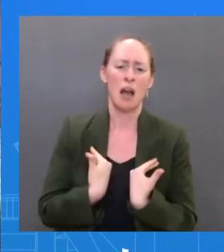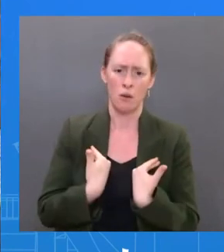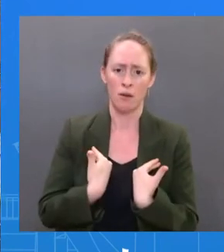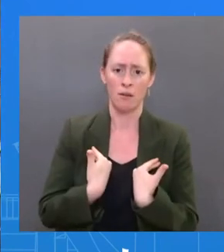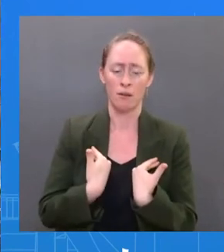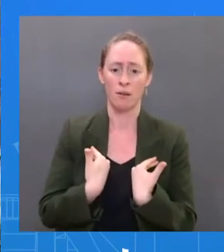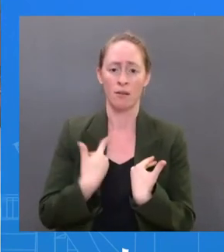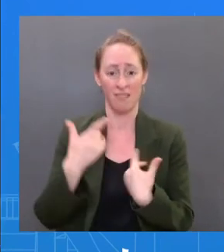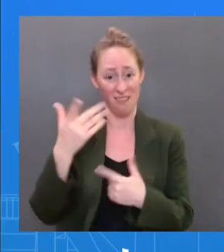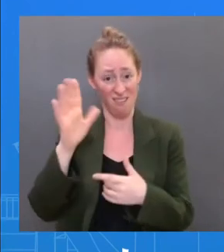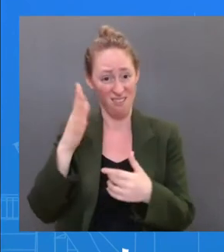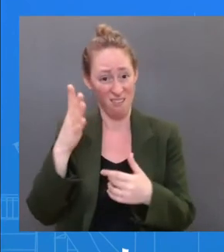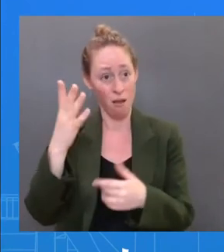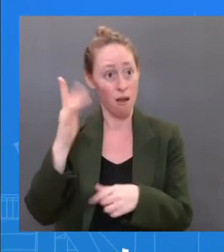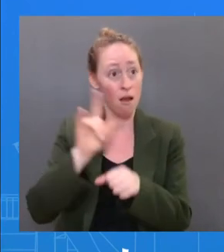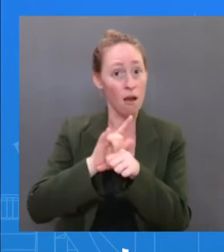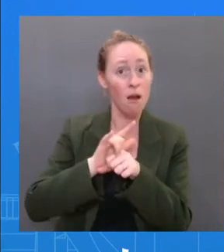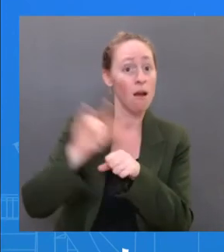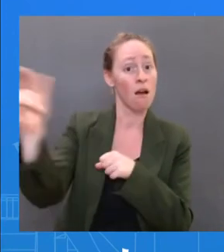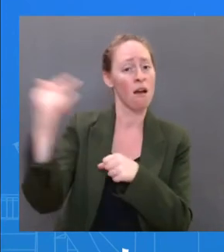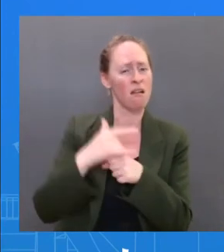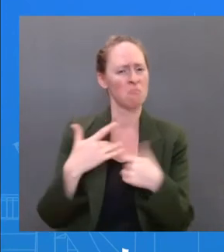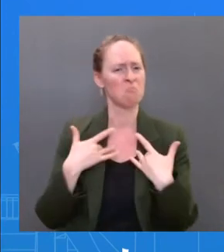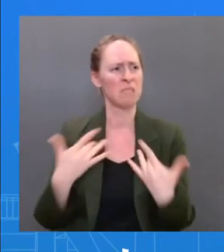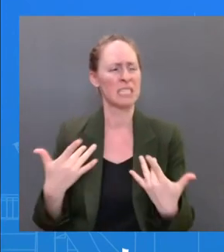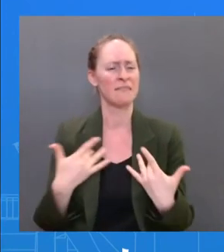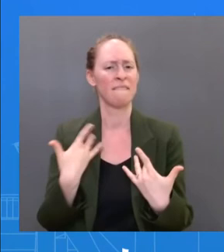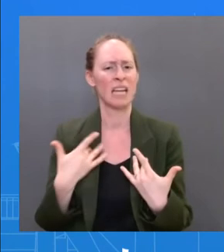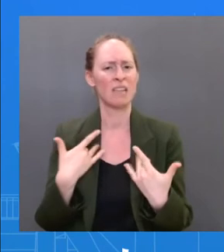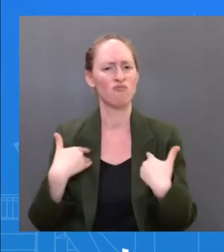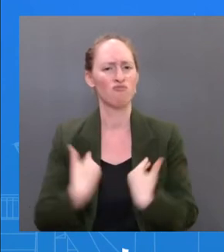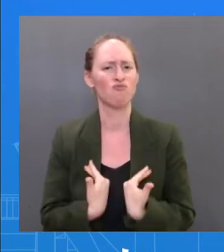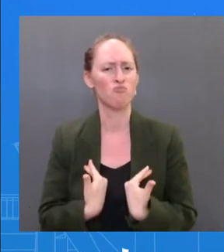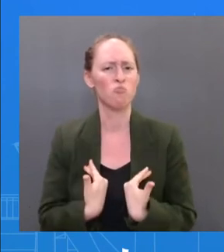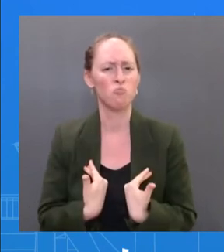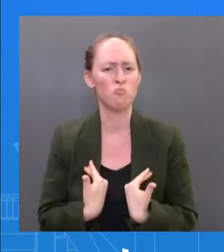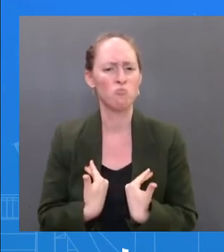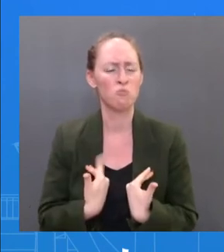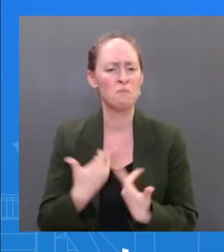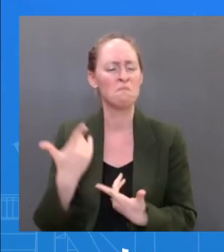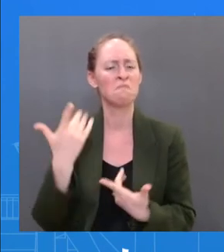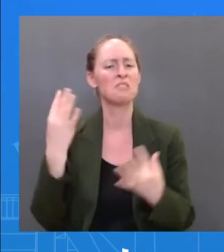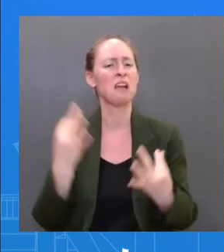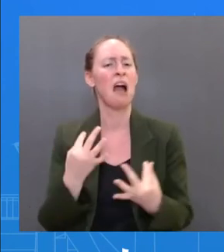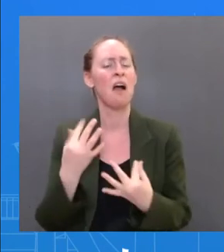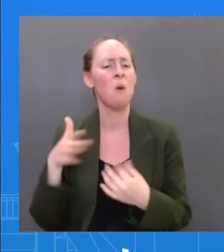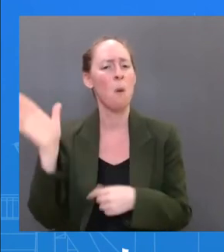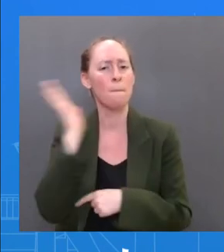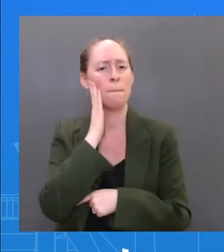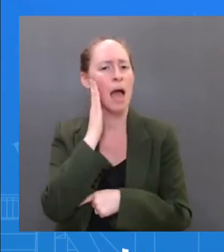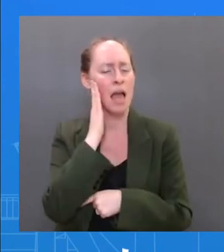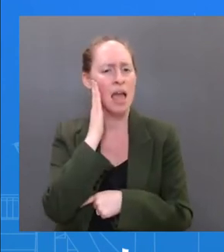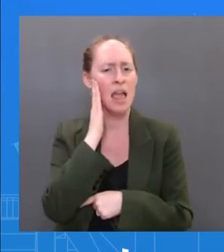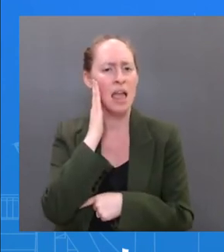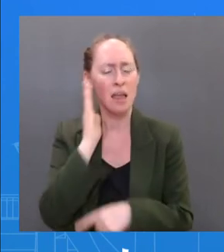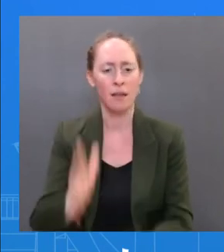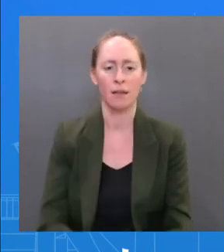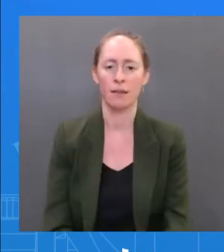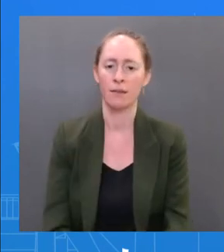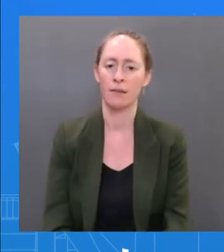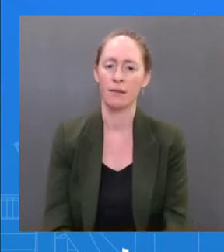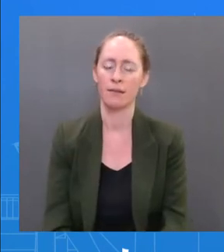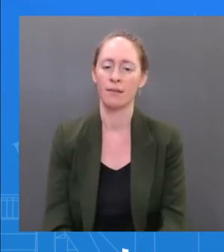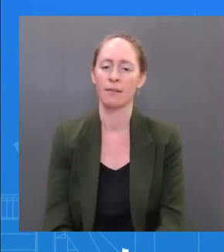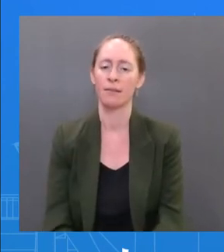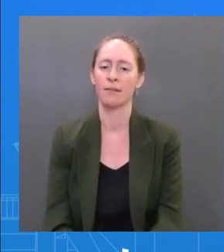end of the day. He went to sleep, and he had a regular cadence, took a test, and when — after he took the test, the doctor